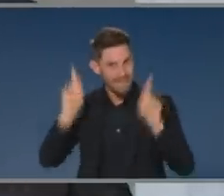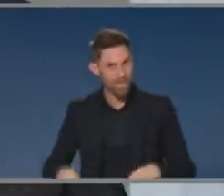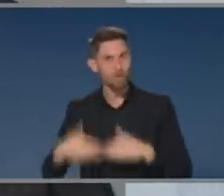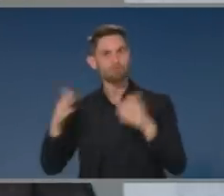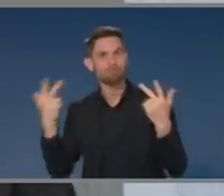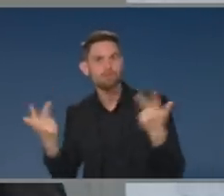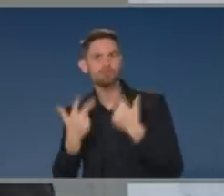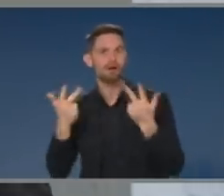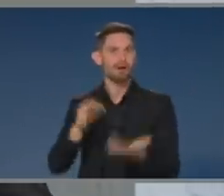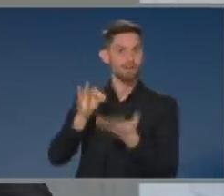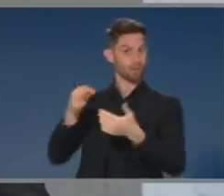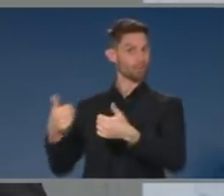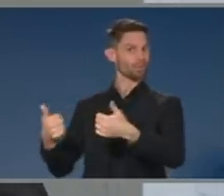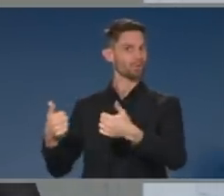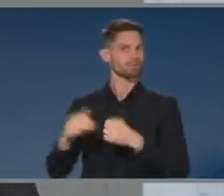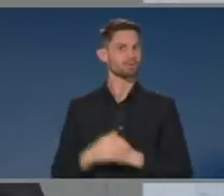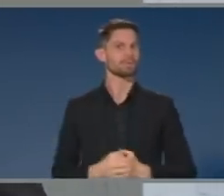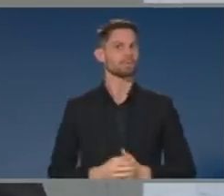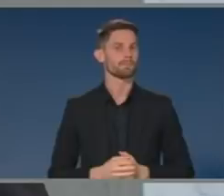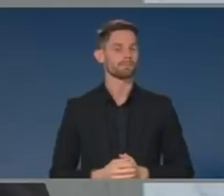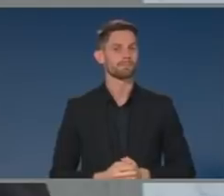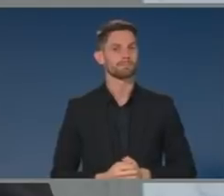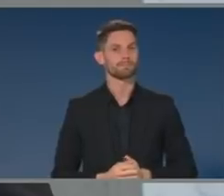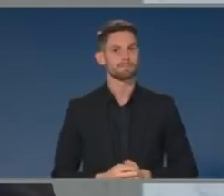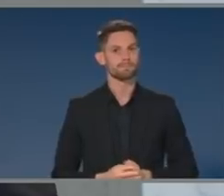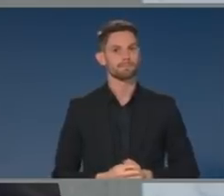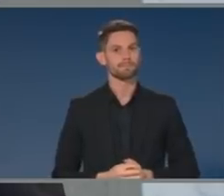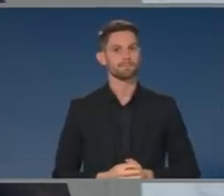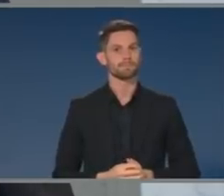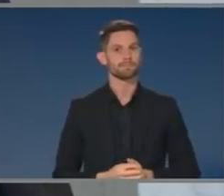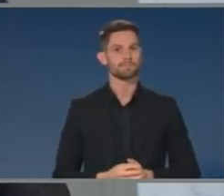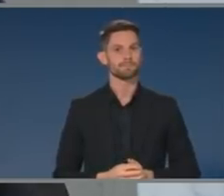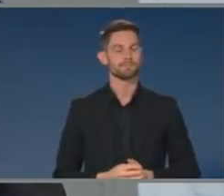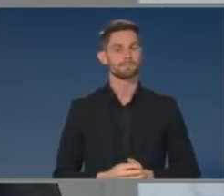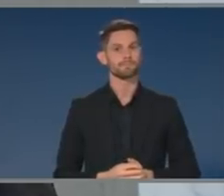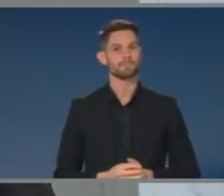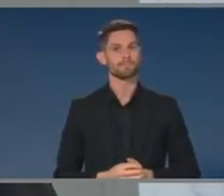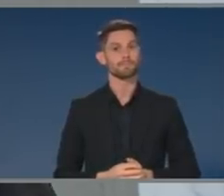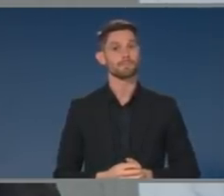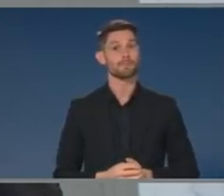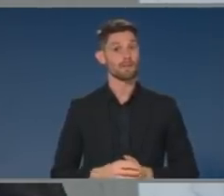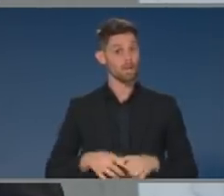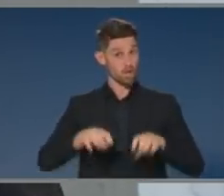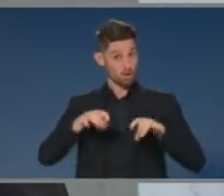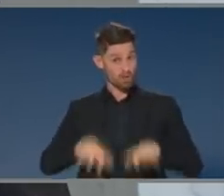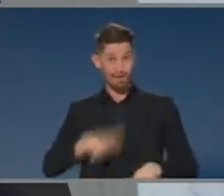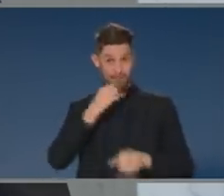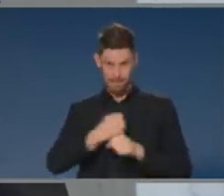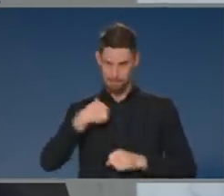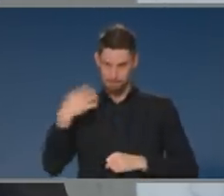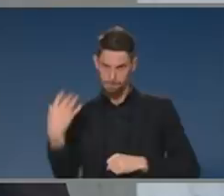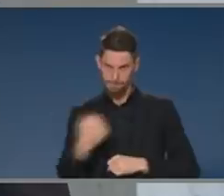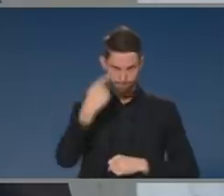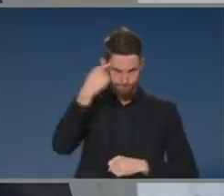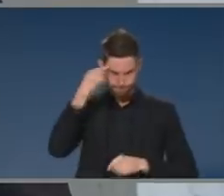mindful as we go through this crisis that the clock is ticking when it comes to how far and how much